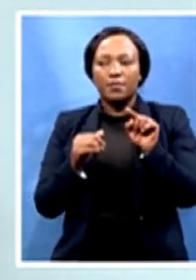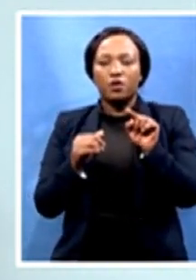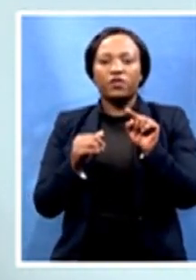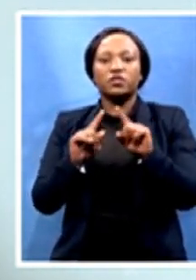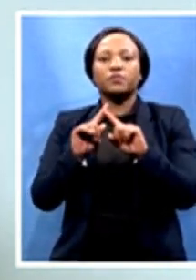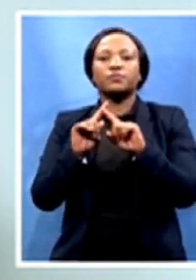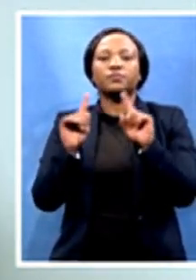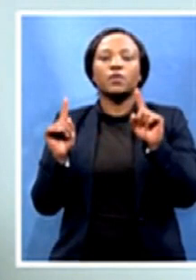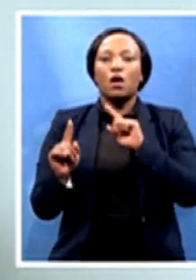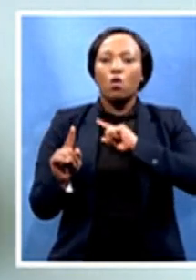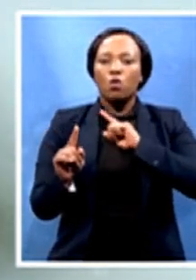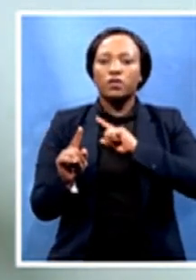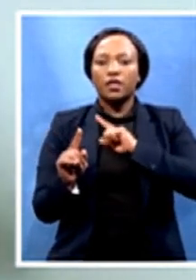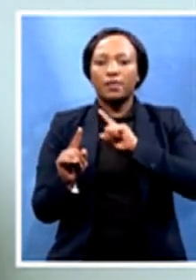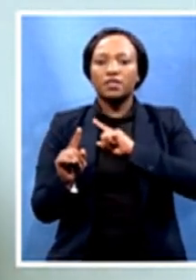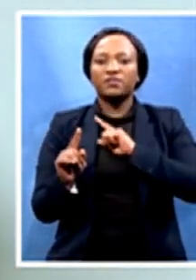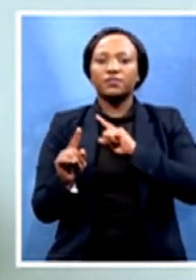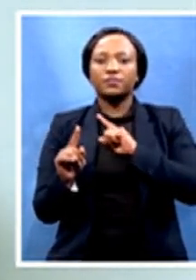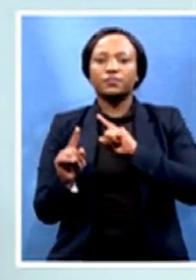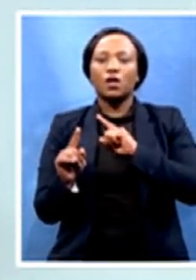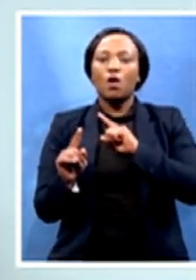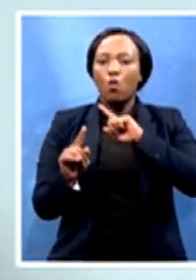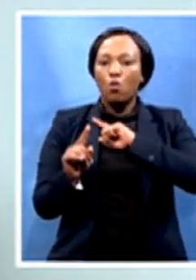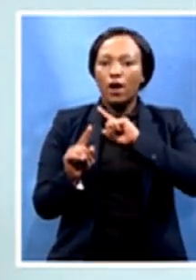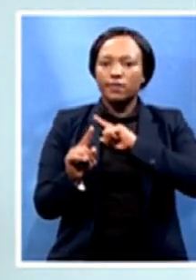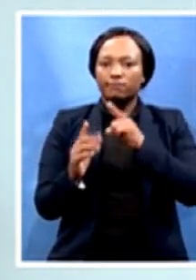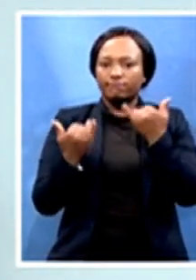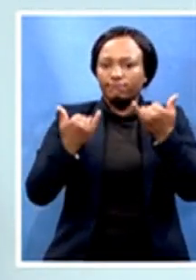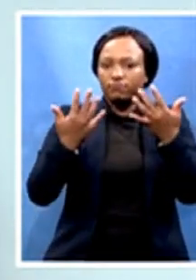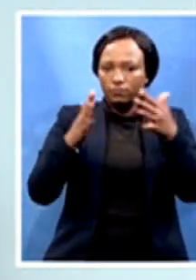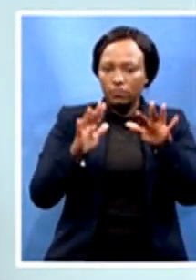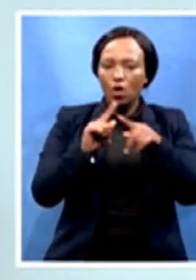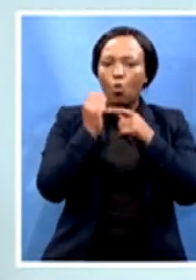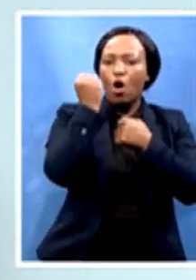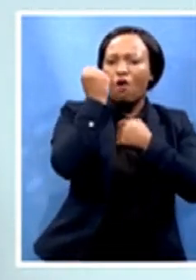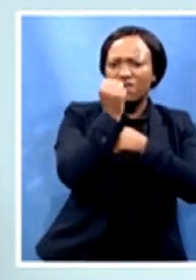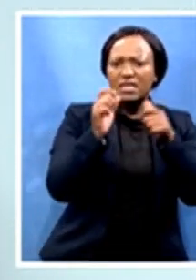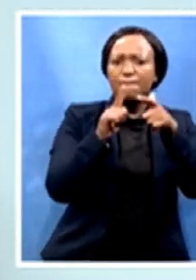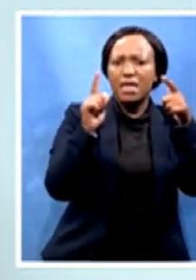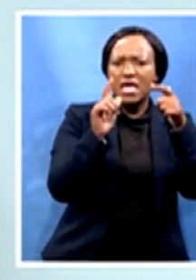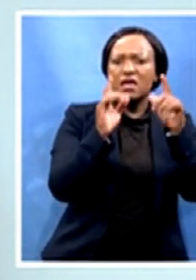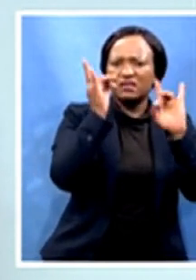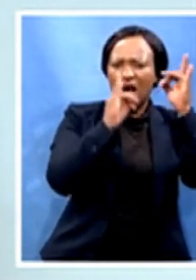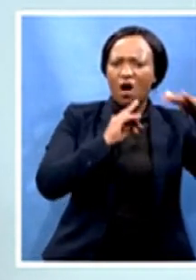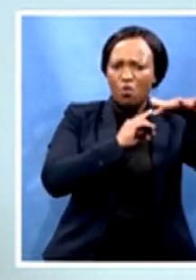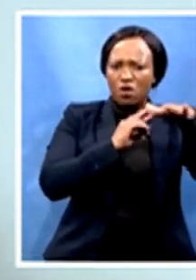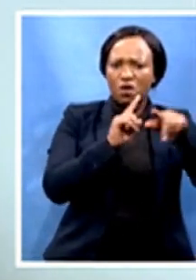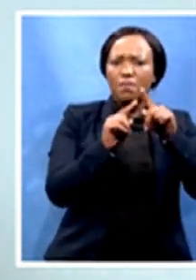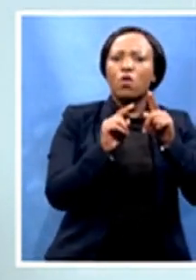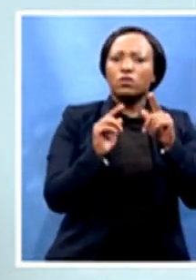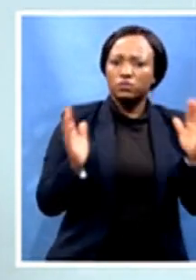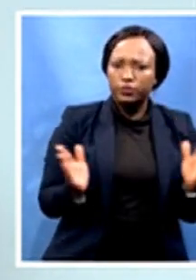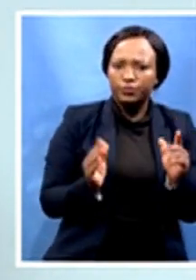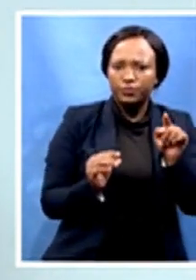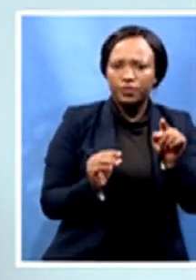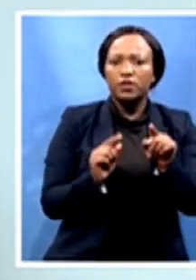ECDC who has offices in the major towns. So I would want to encourage them to go to the municipalities, submit applications. This also